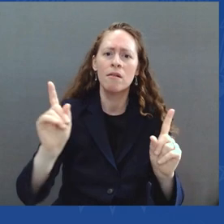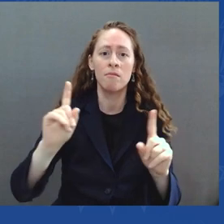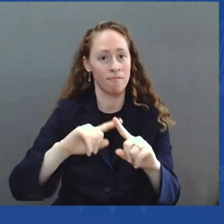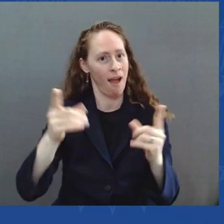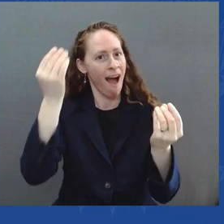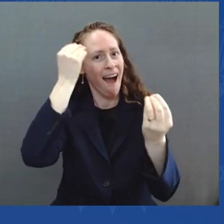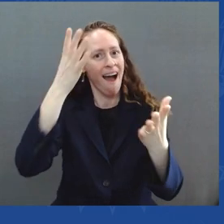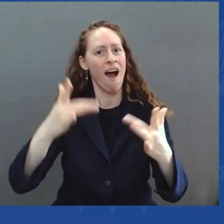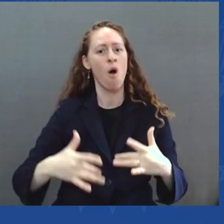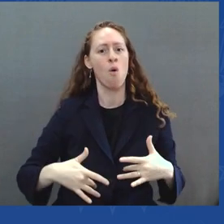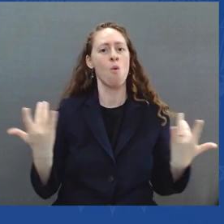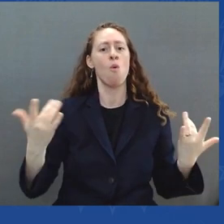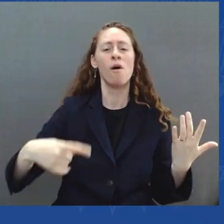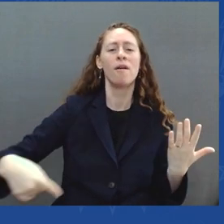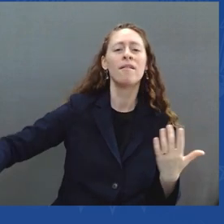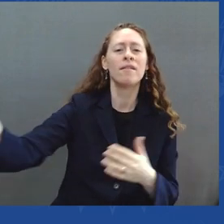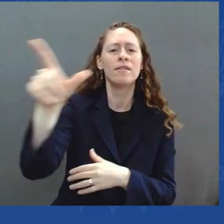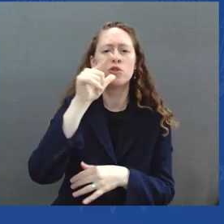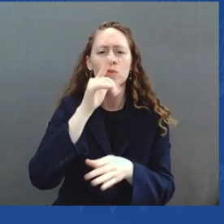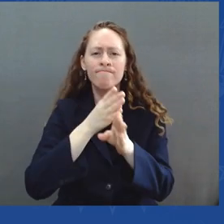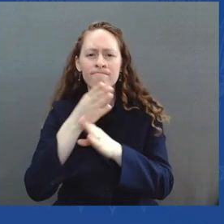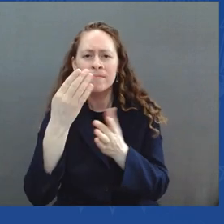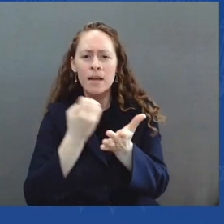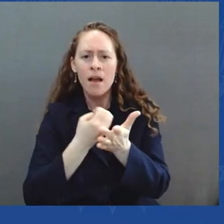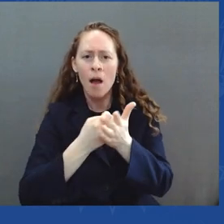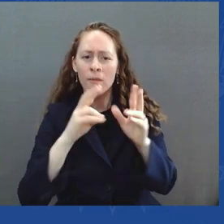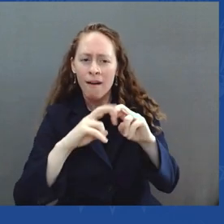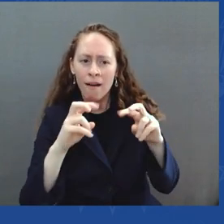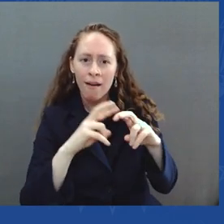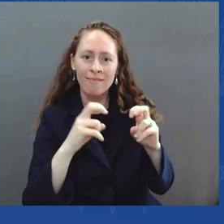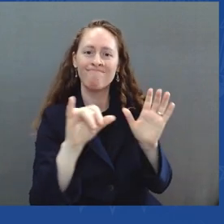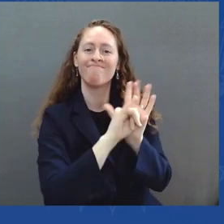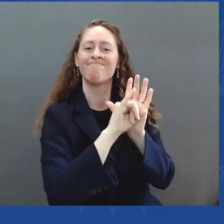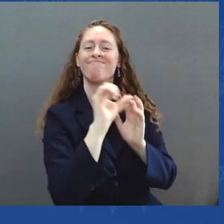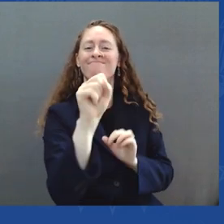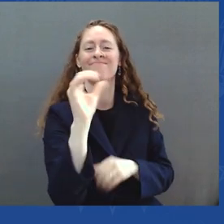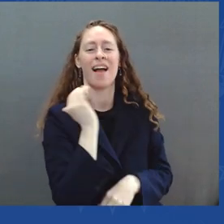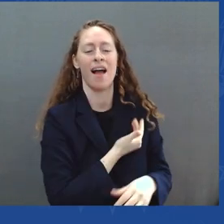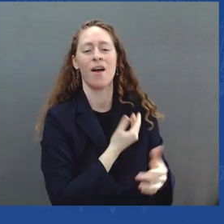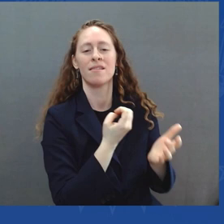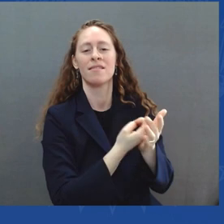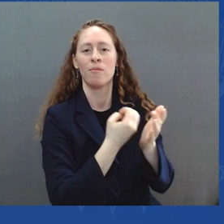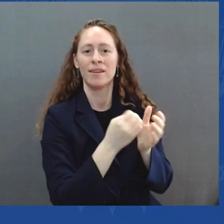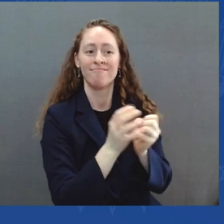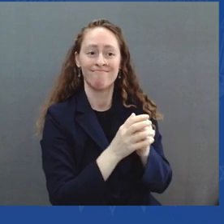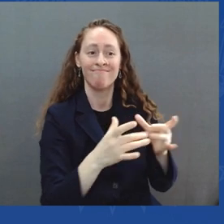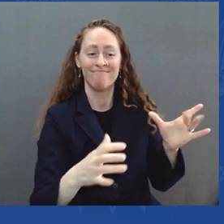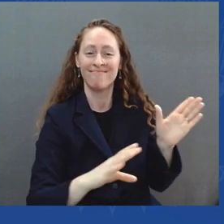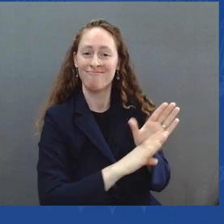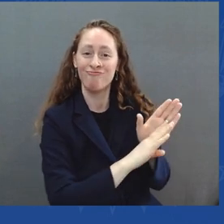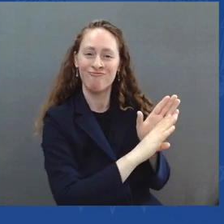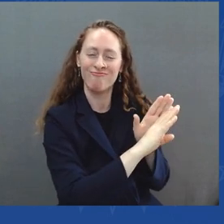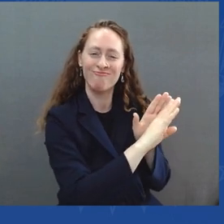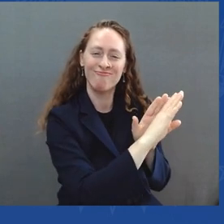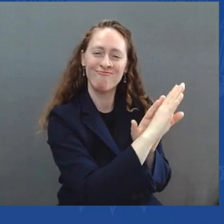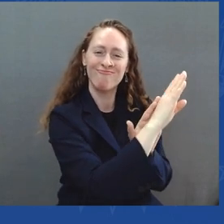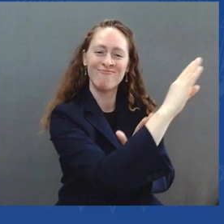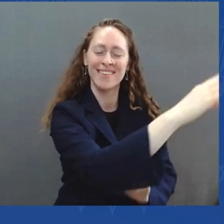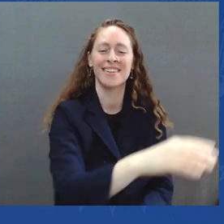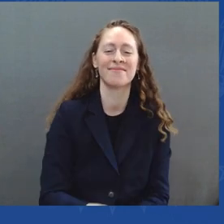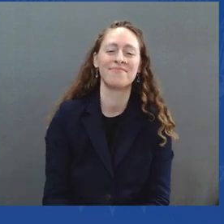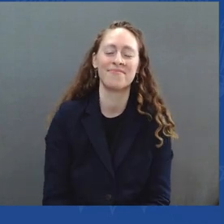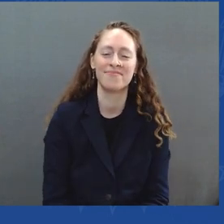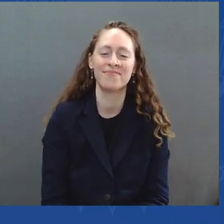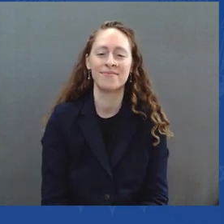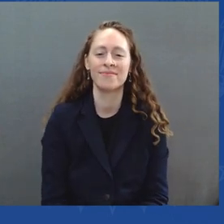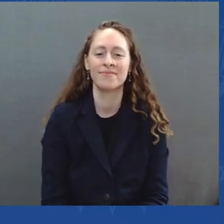move. You know, the American people, I think they're beginning to understand that this American Rescue Plan, and there's